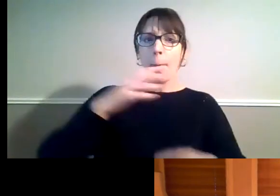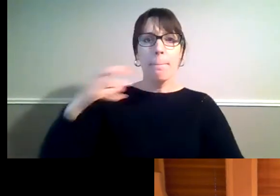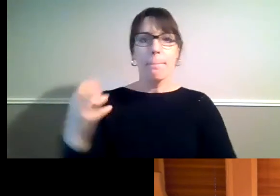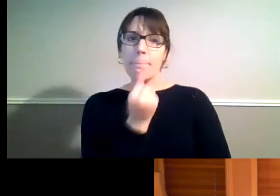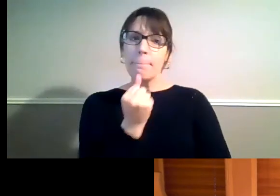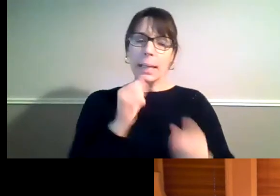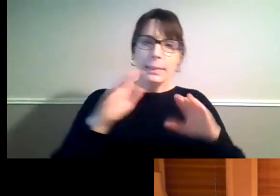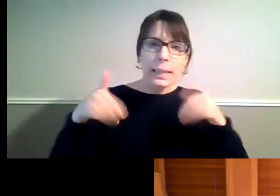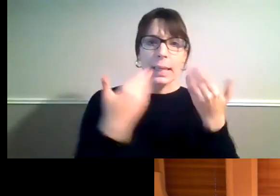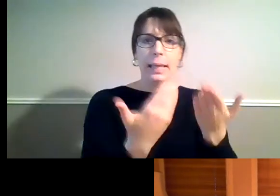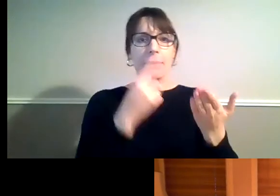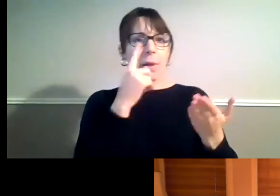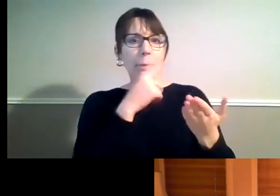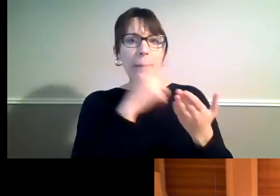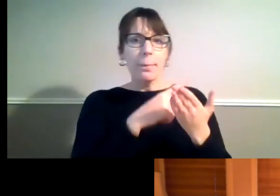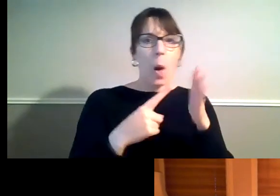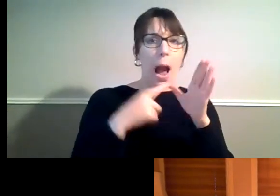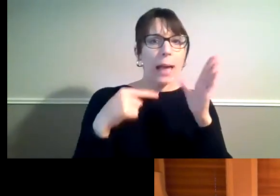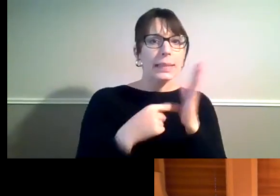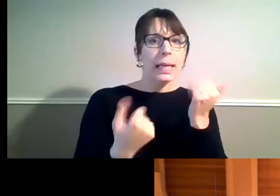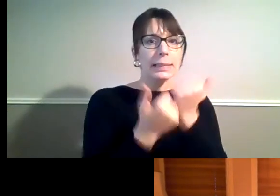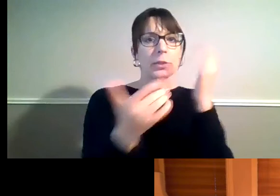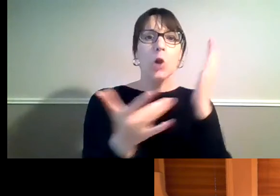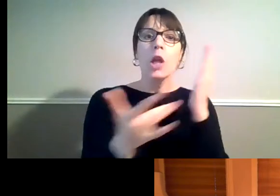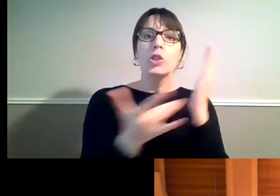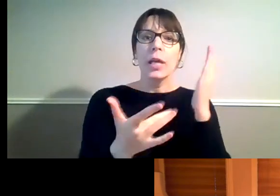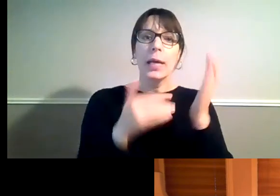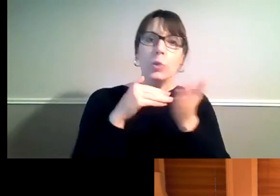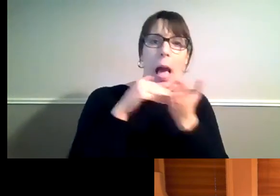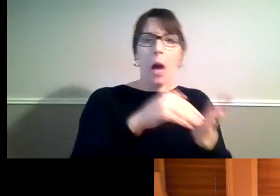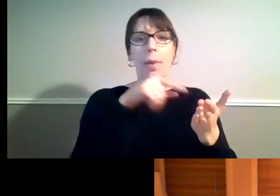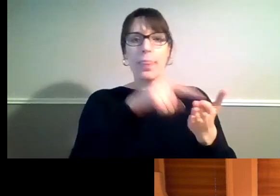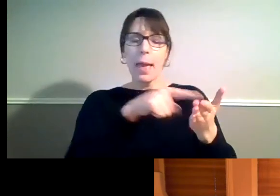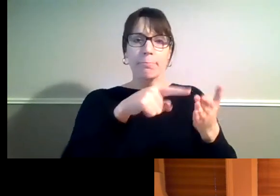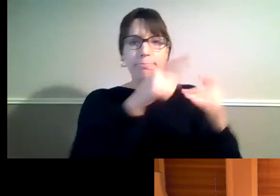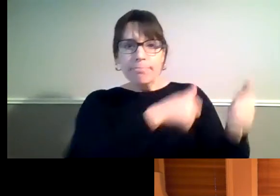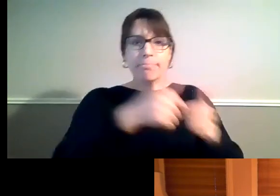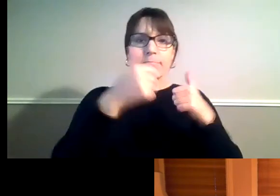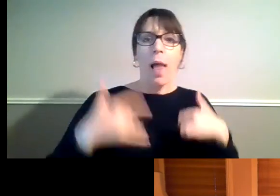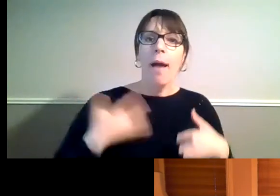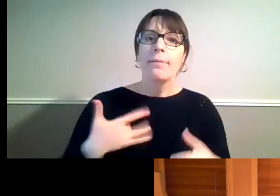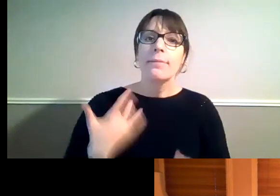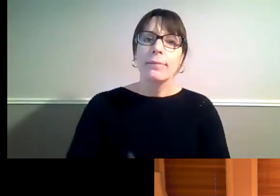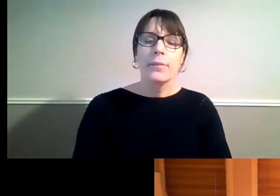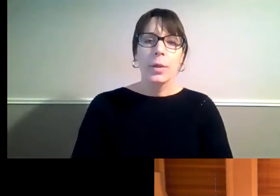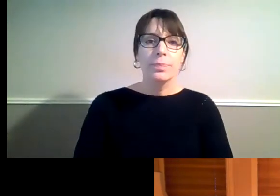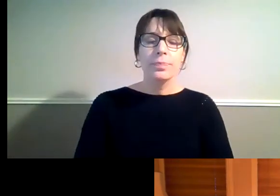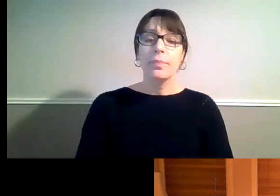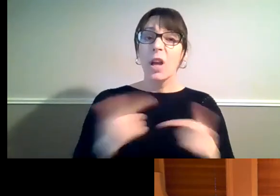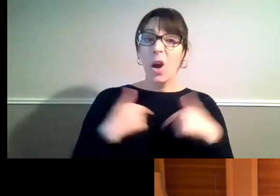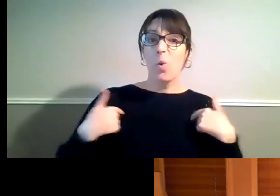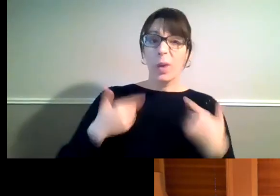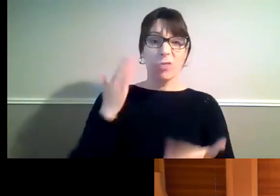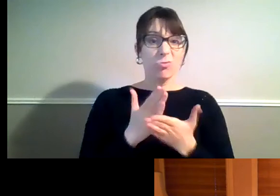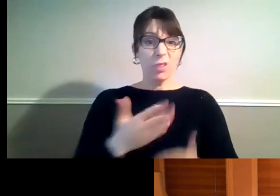access to assistive technology which facilitates that. And of course, we want that sort of